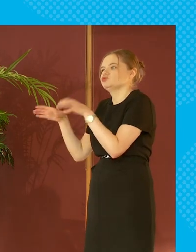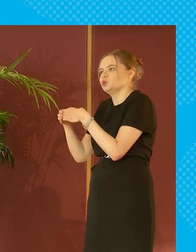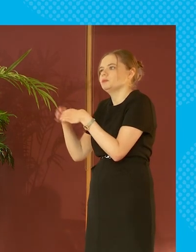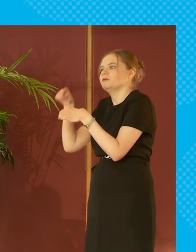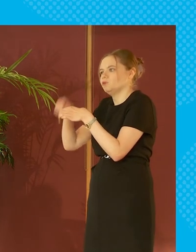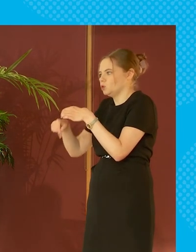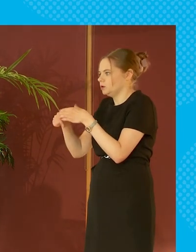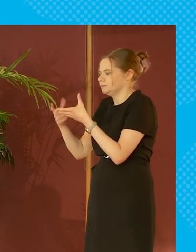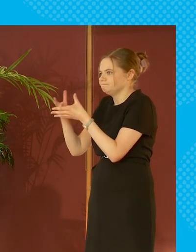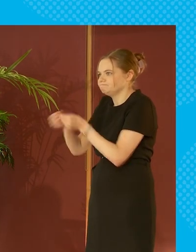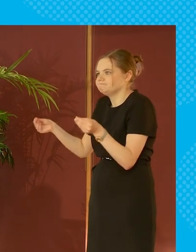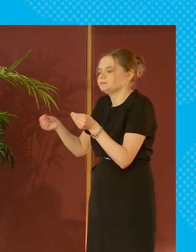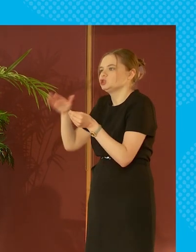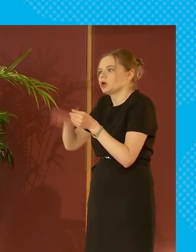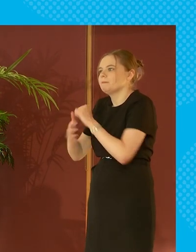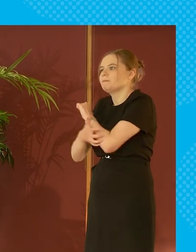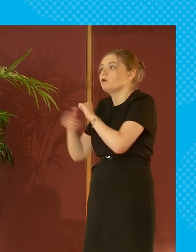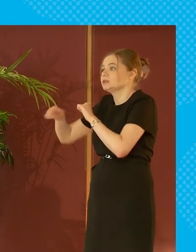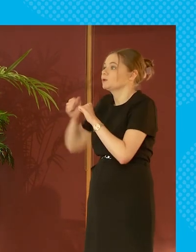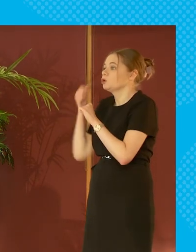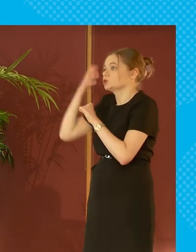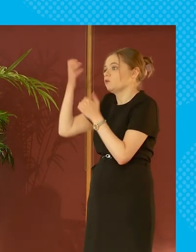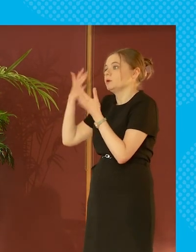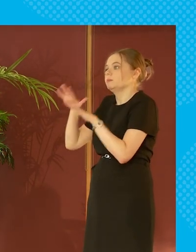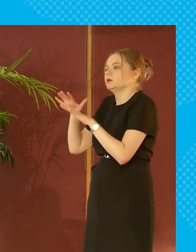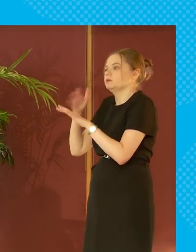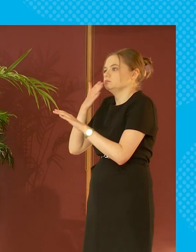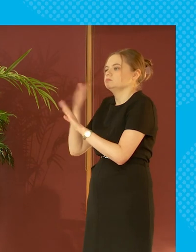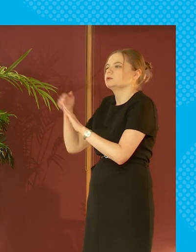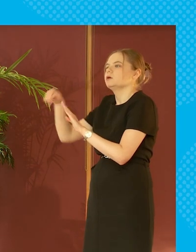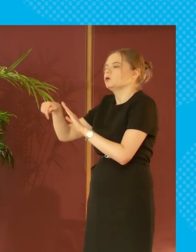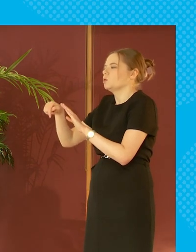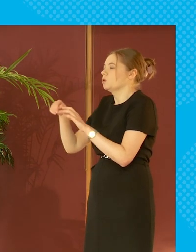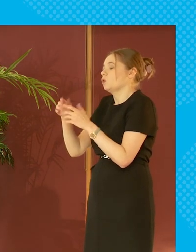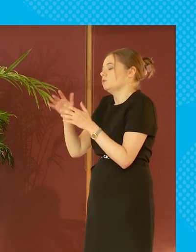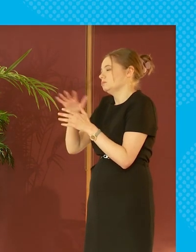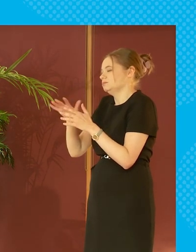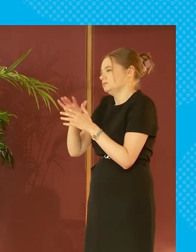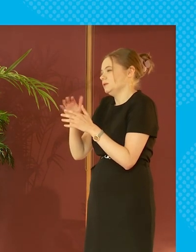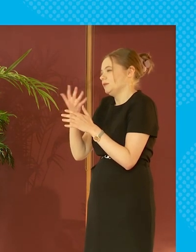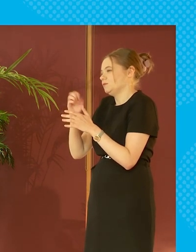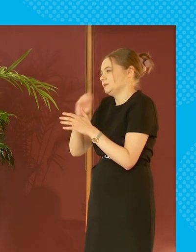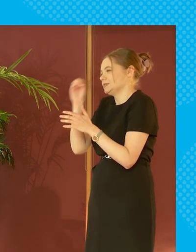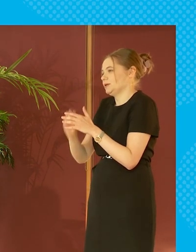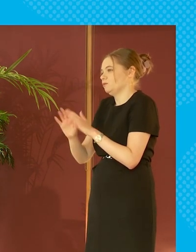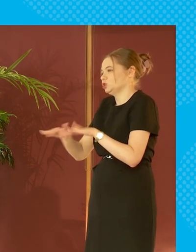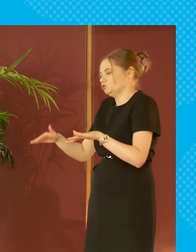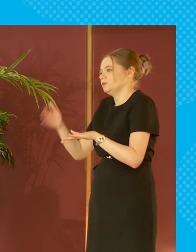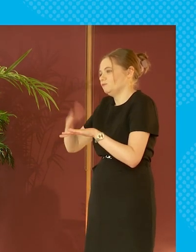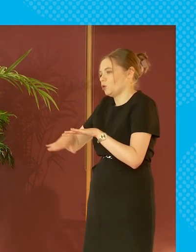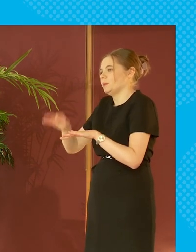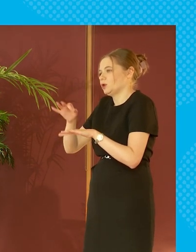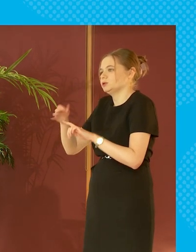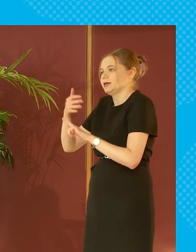child poverty for the scottish government and that's one of the few where it's really gone up it's almost 50 percent of children in minority